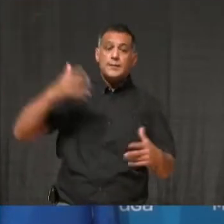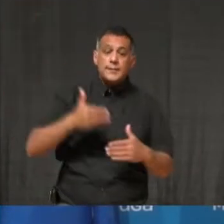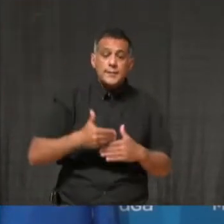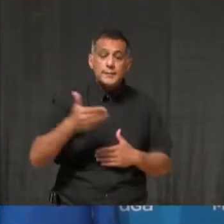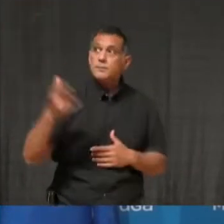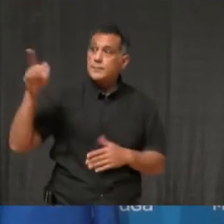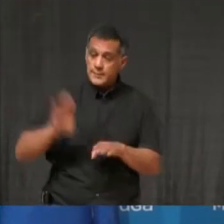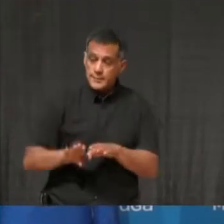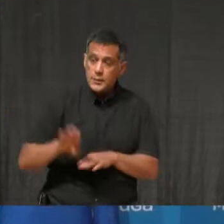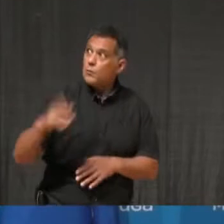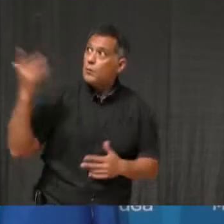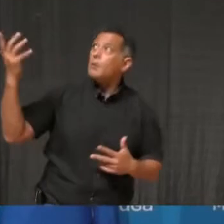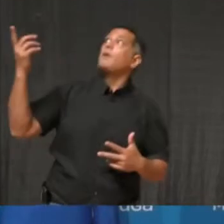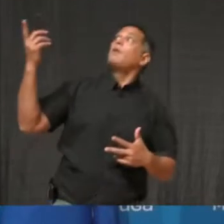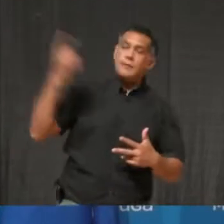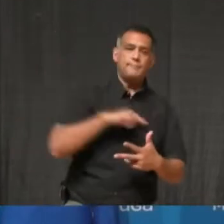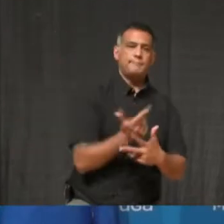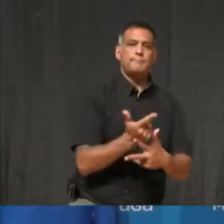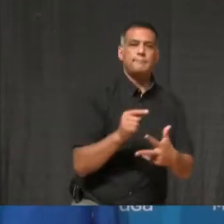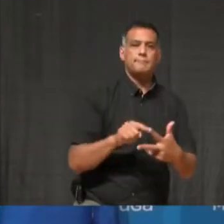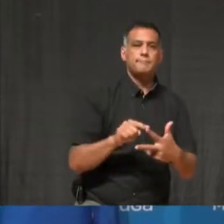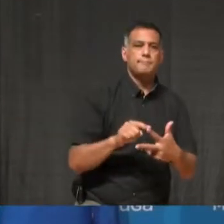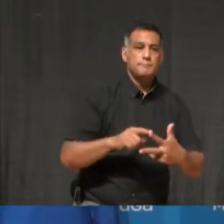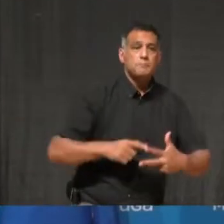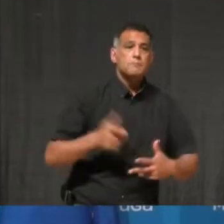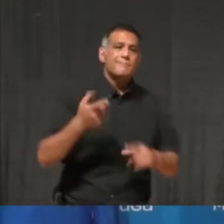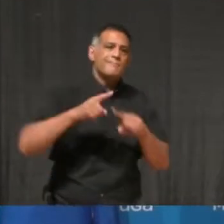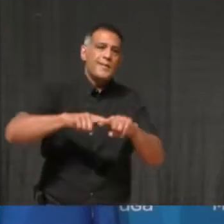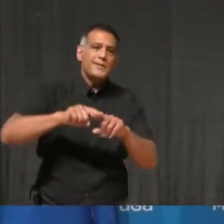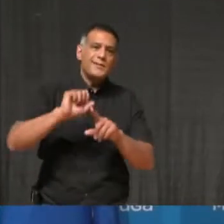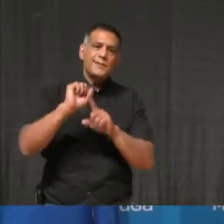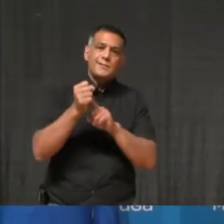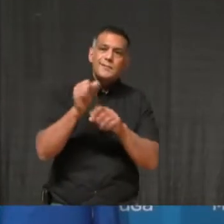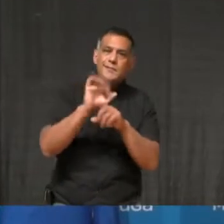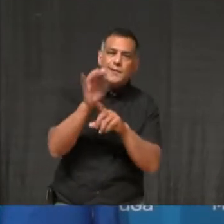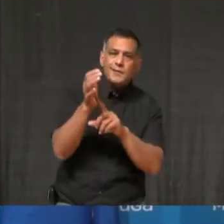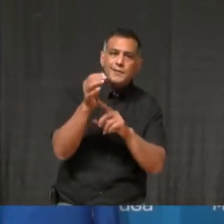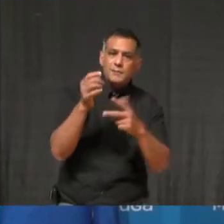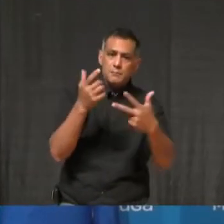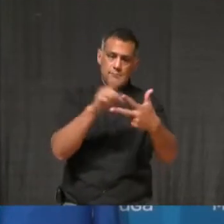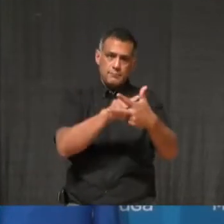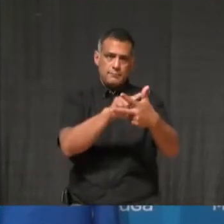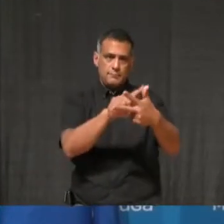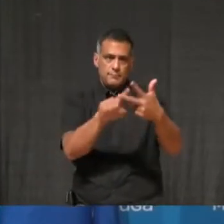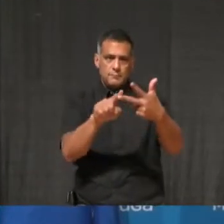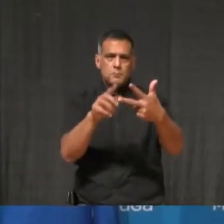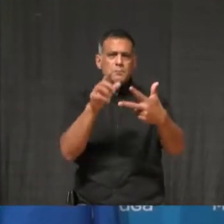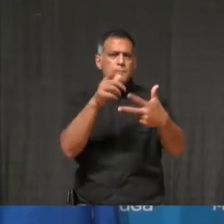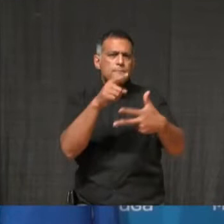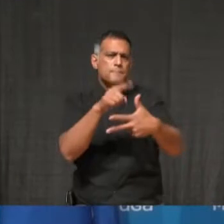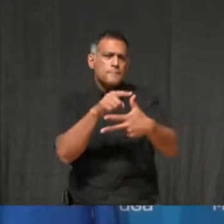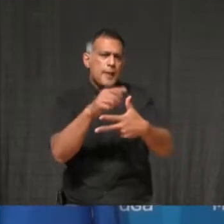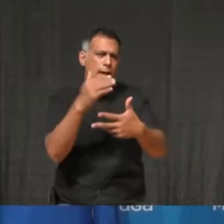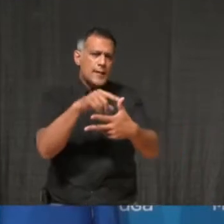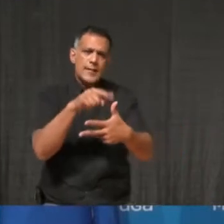picture here in Peel. The three scenarios are as follows. First, status quo. If case